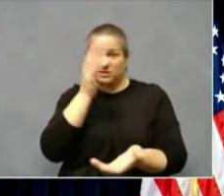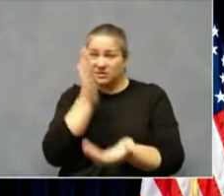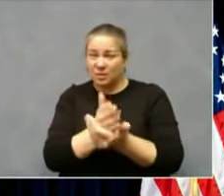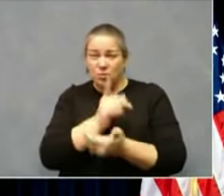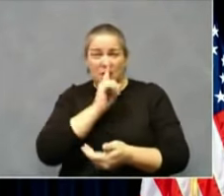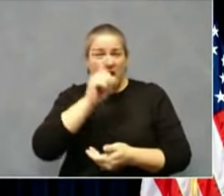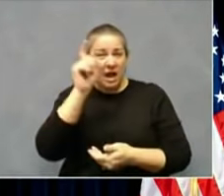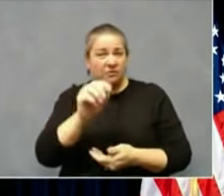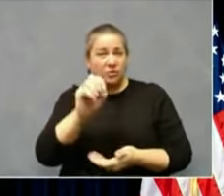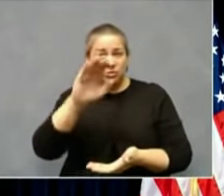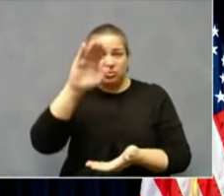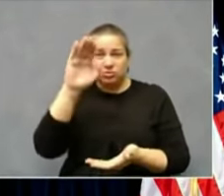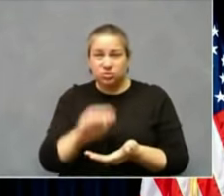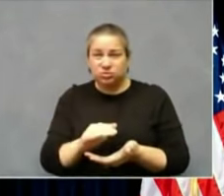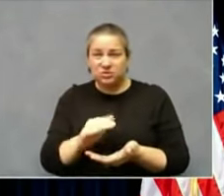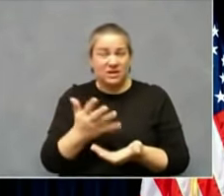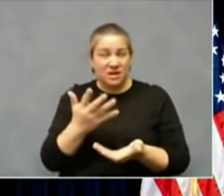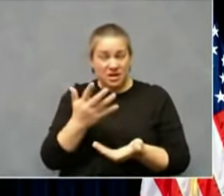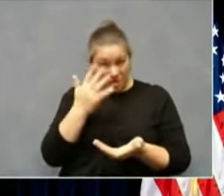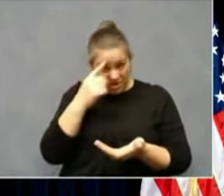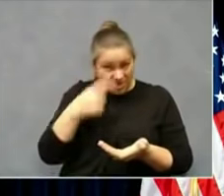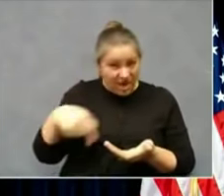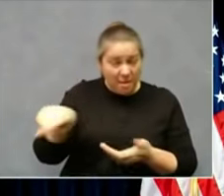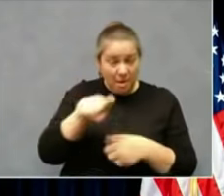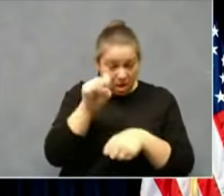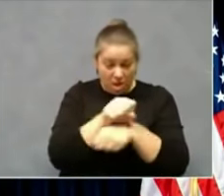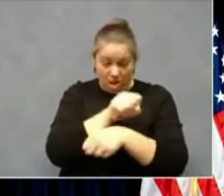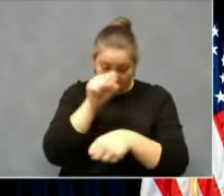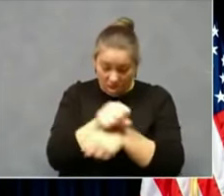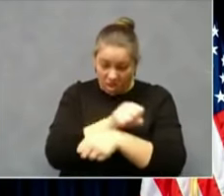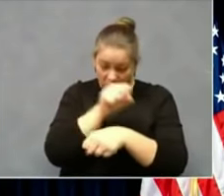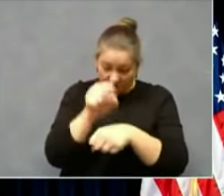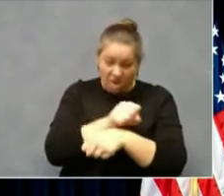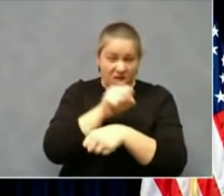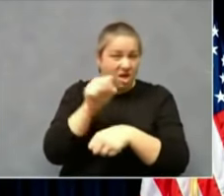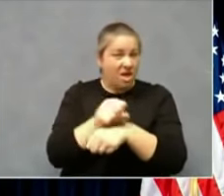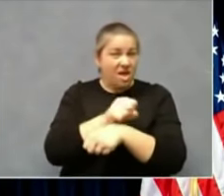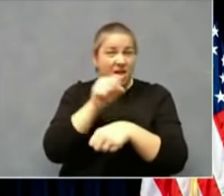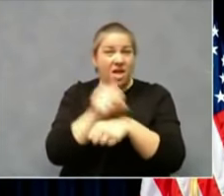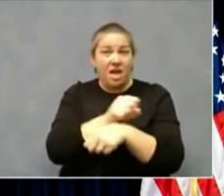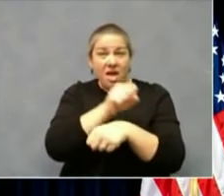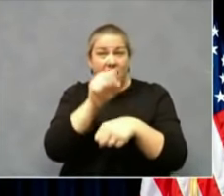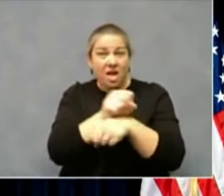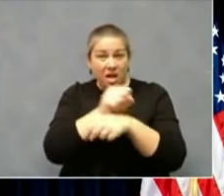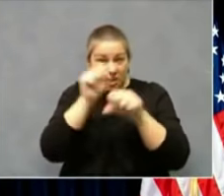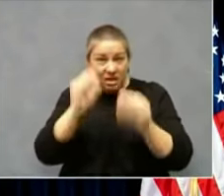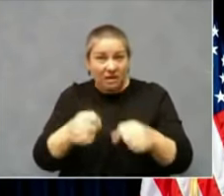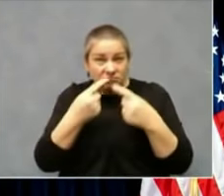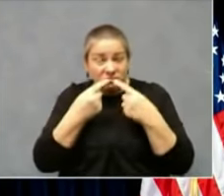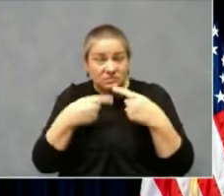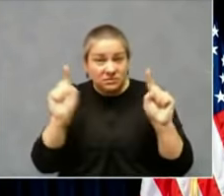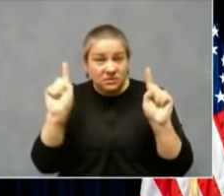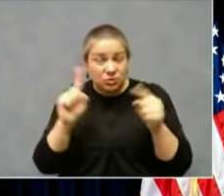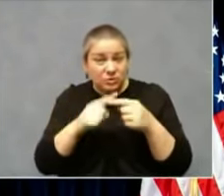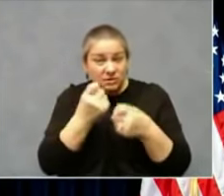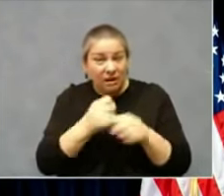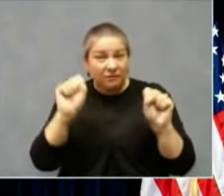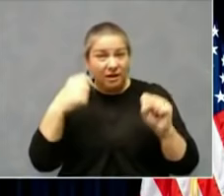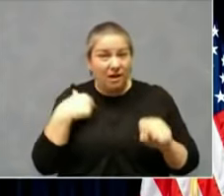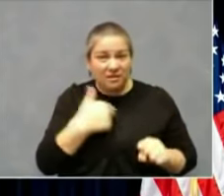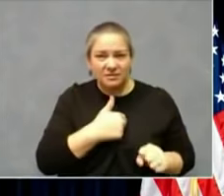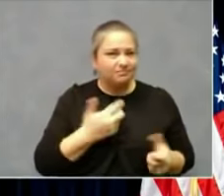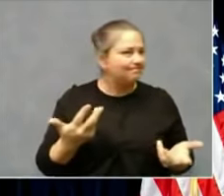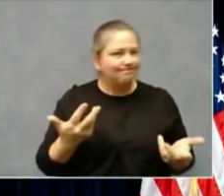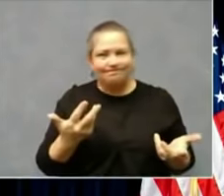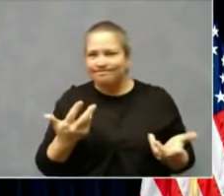they will not be able to save as many of us as if we help them. Day in and day